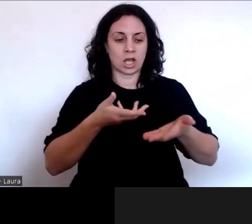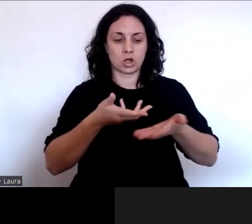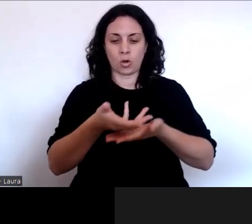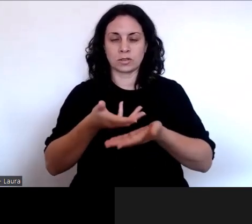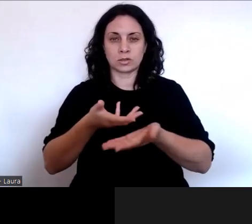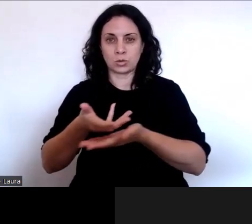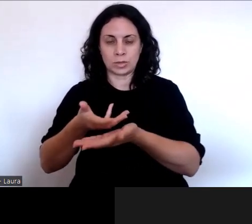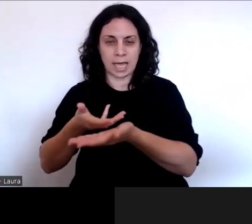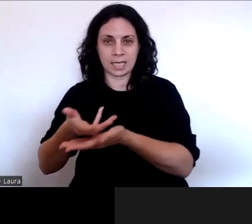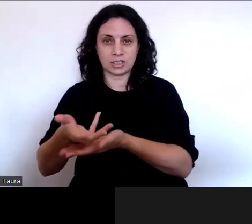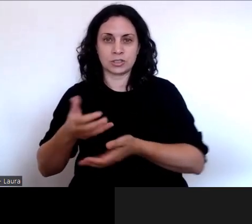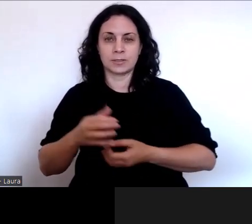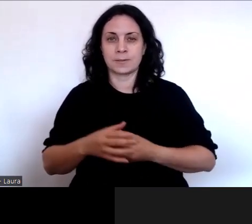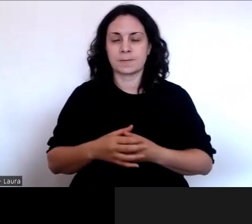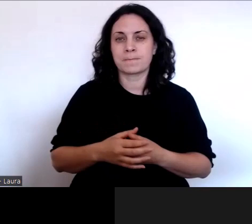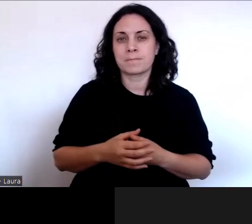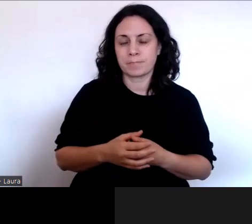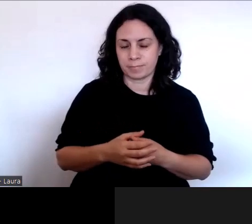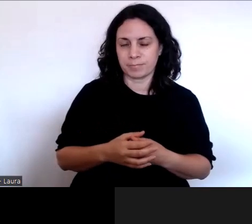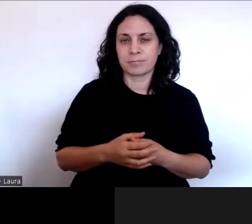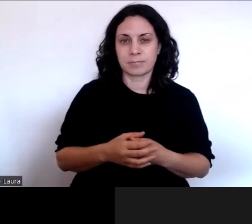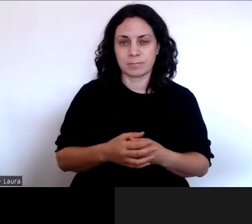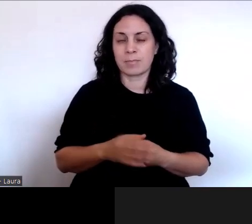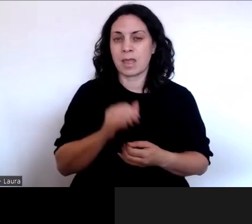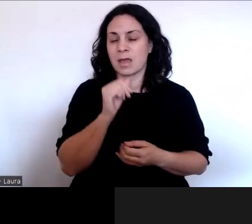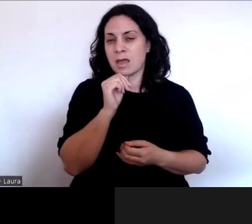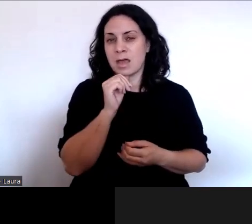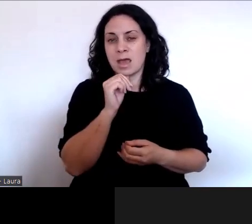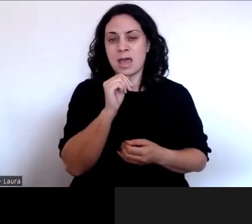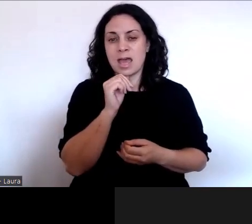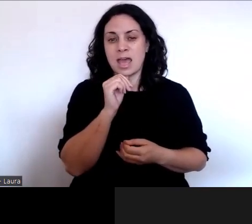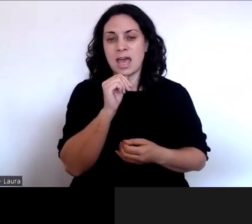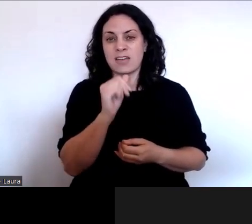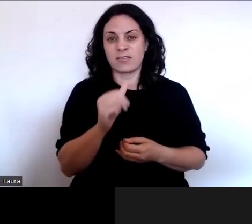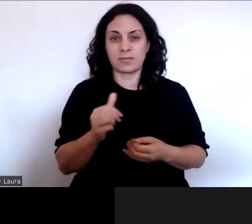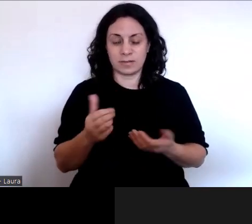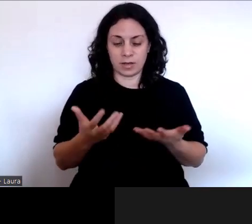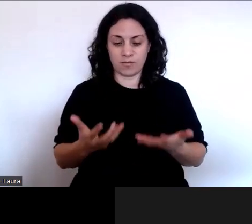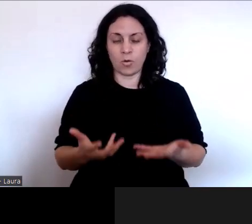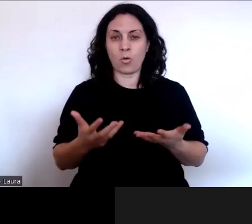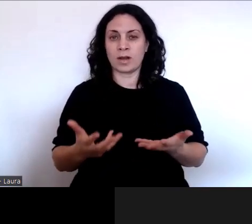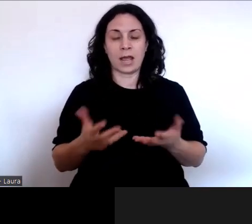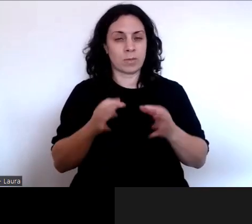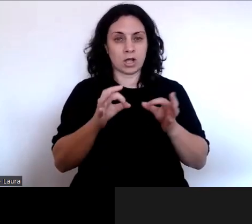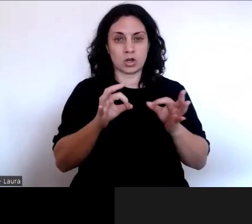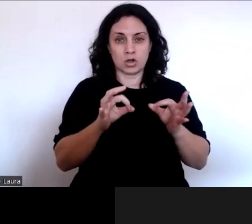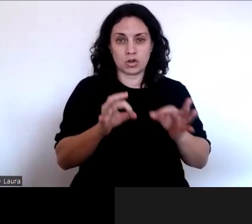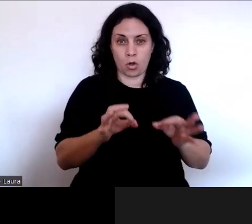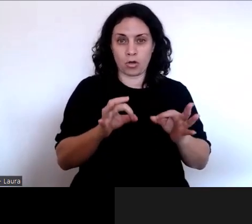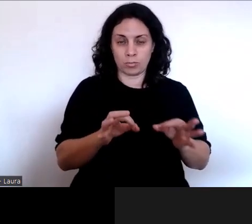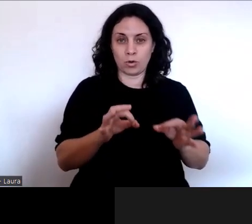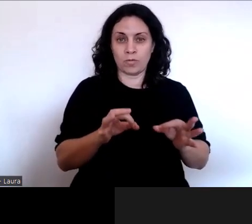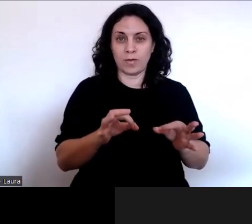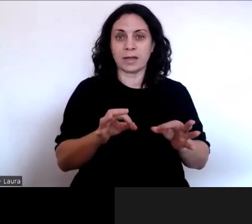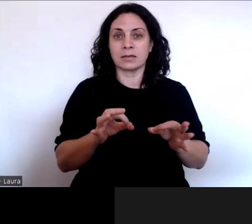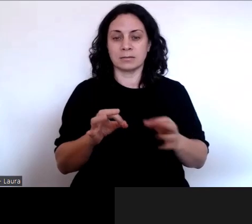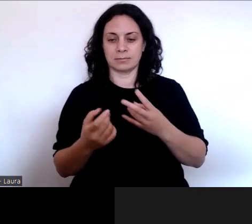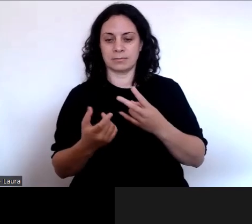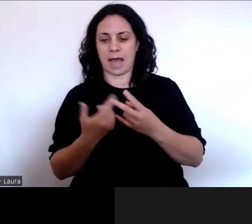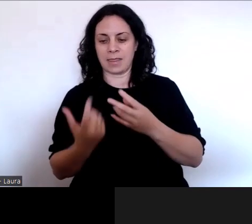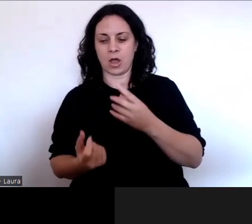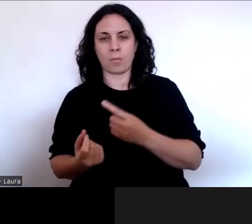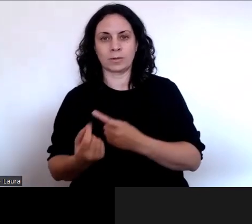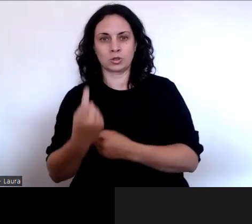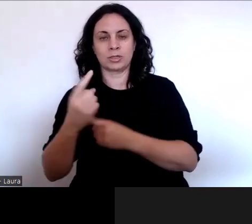even if we don't manage to do everything perfect this time, we get another opportunity to try and improve. So we're really interested